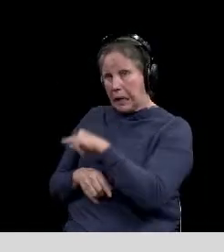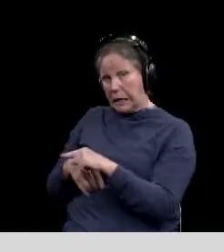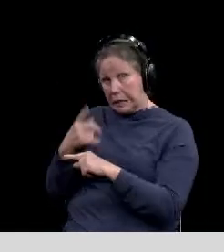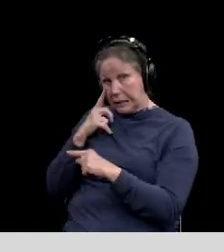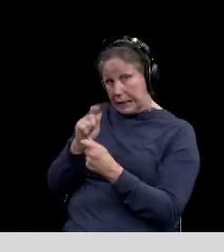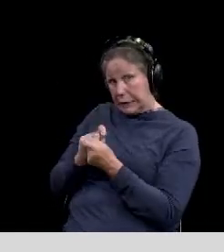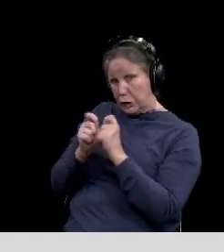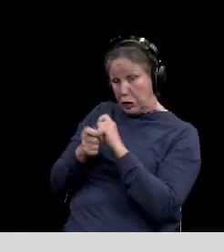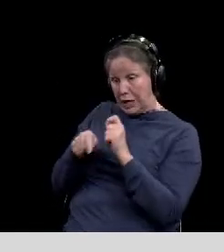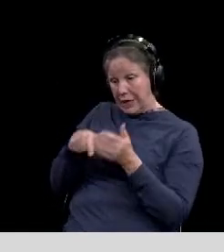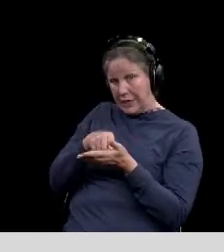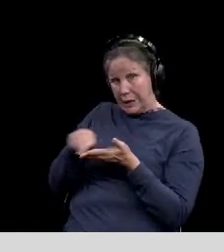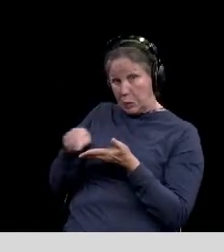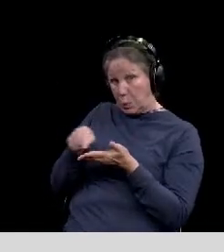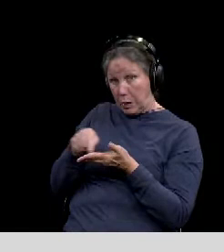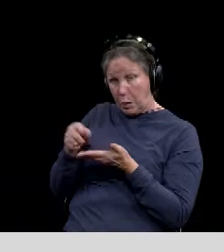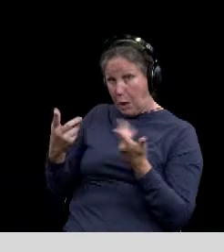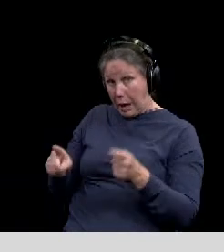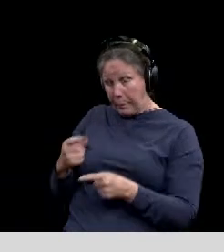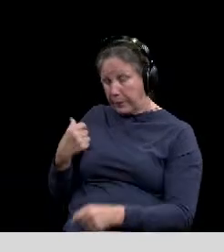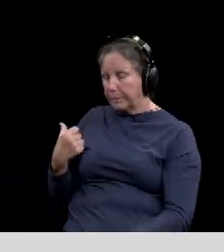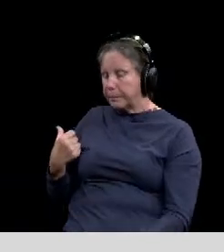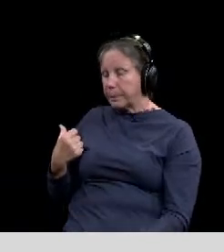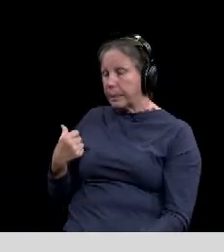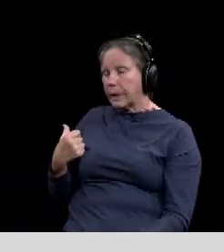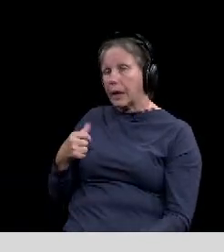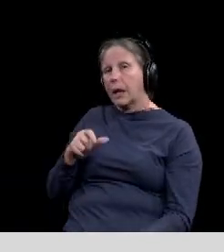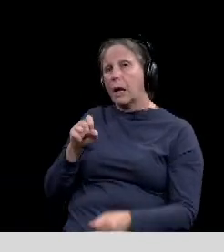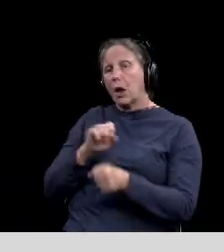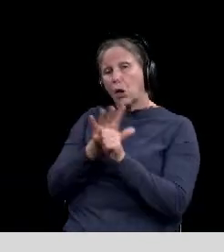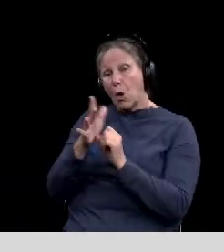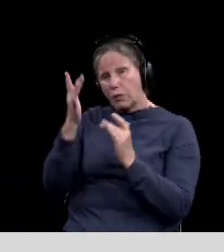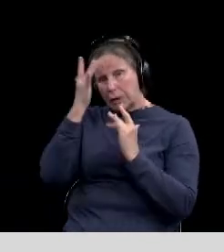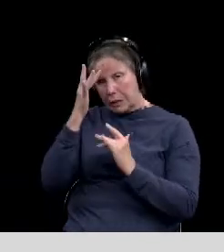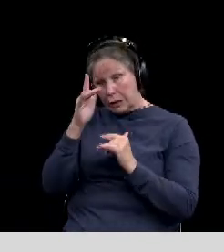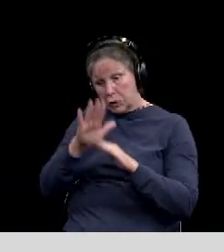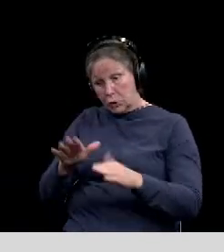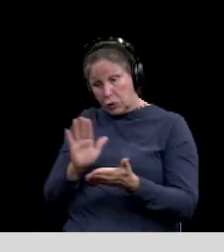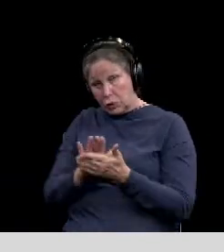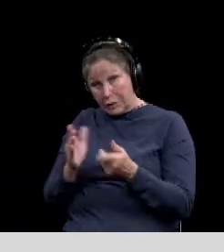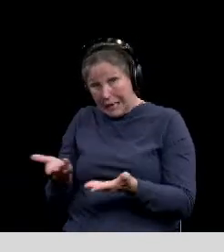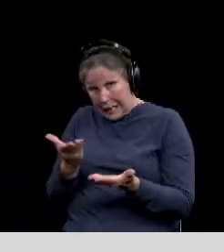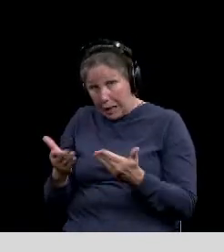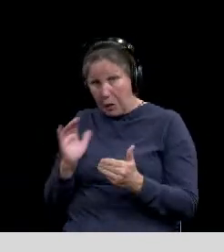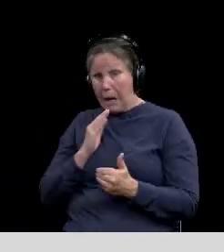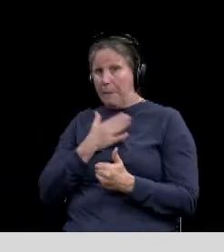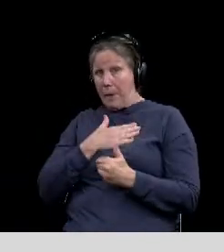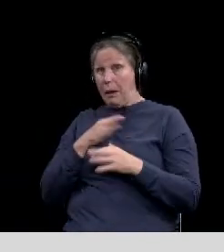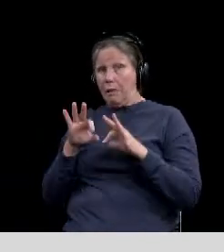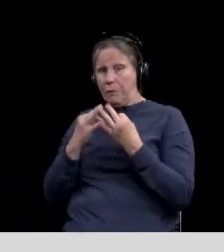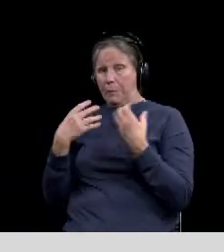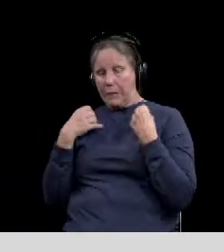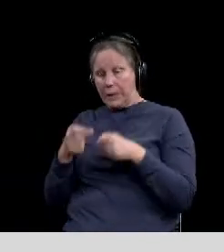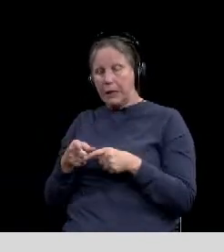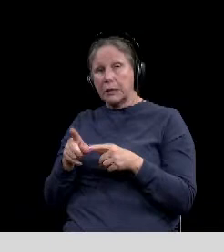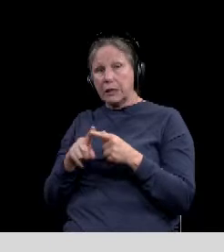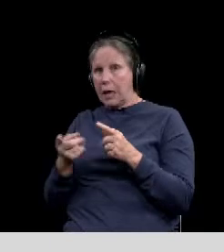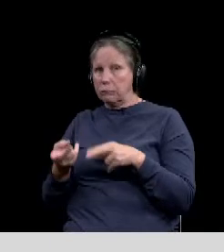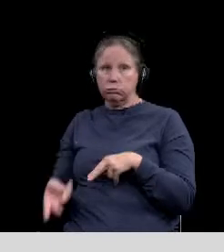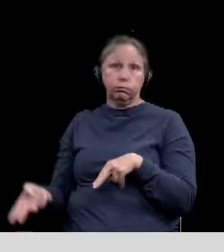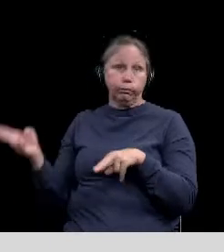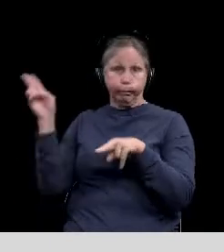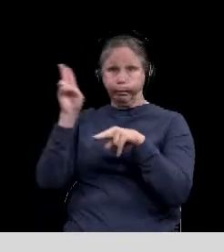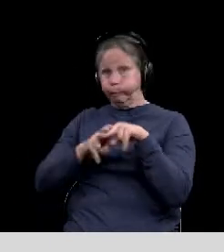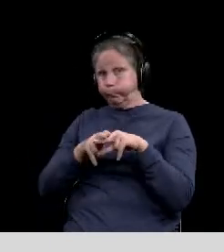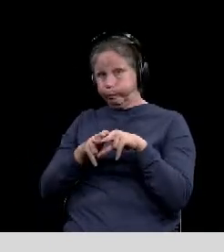this week. And that's that this week, the COVID-like illness in school age children here at Family Health Center has now surpassed